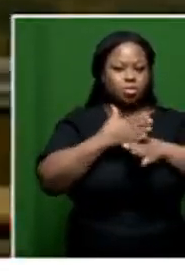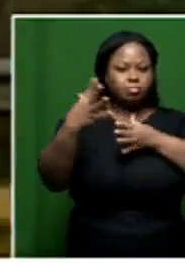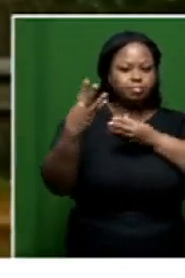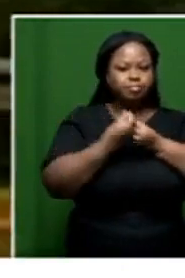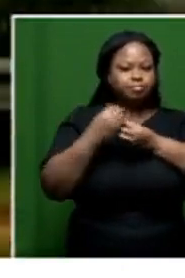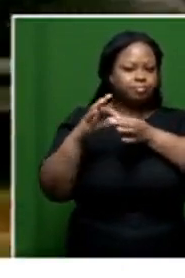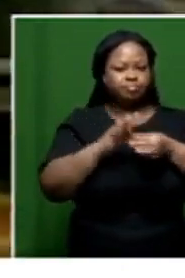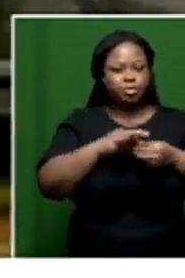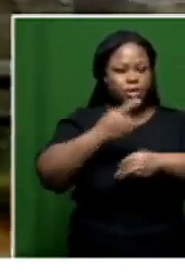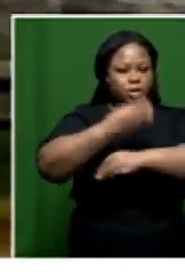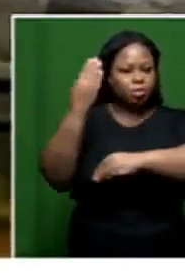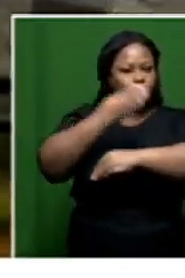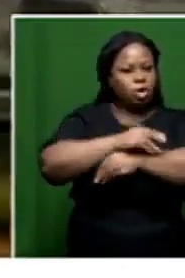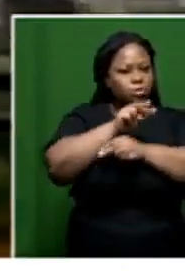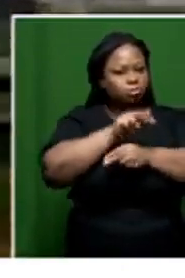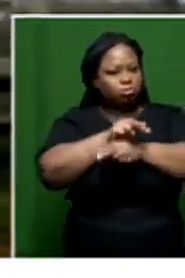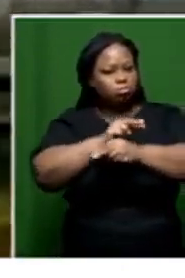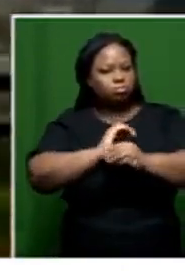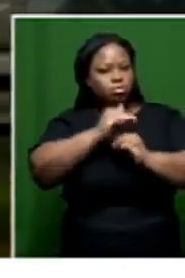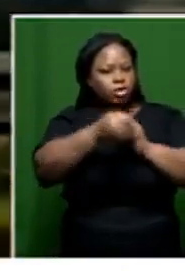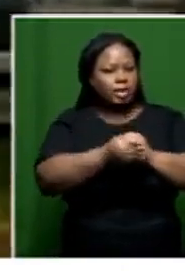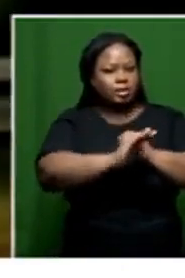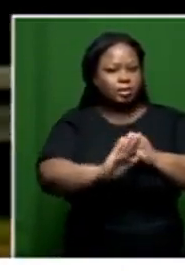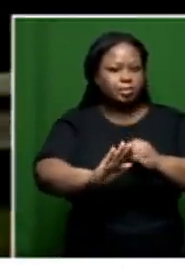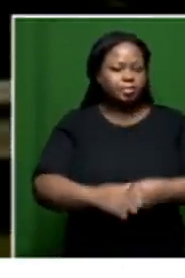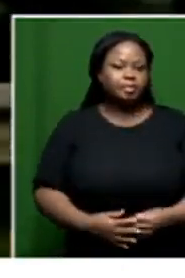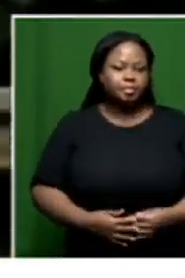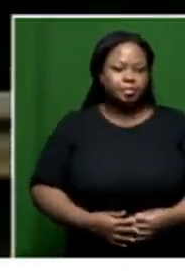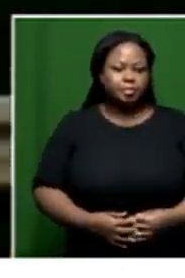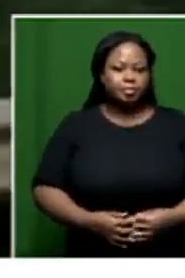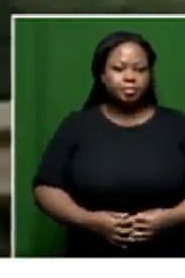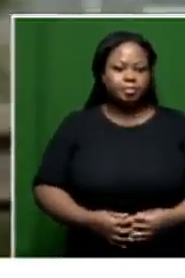ensure that the borders are well secured. Mulu Mwani Mwani Mwani Mwani Mwani CBC News, Pymville.